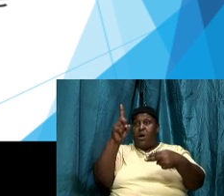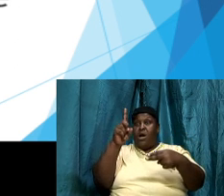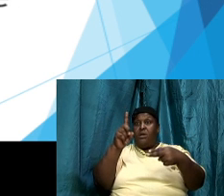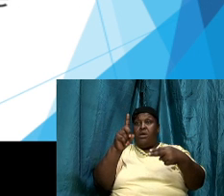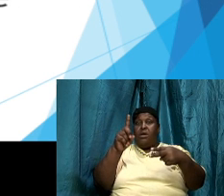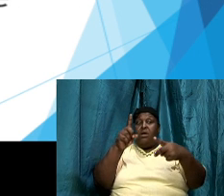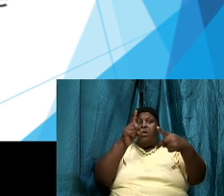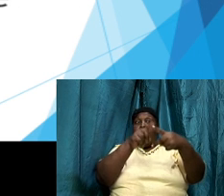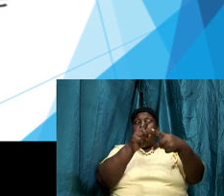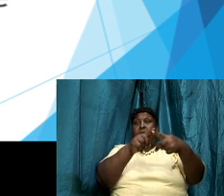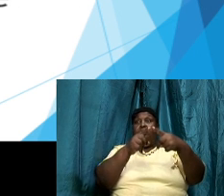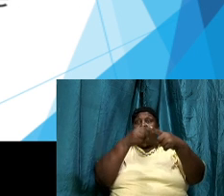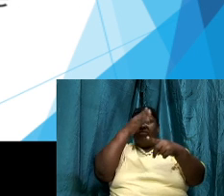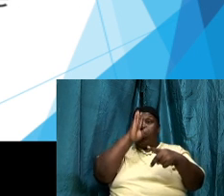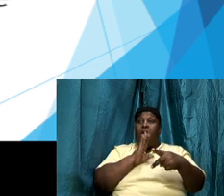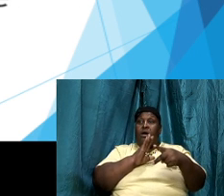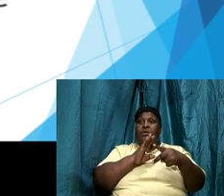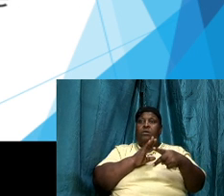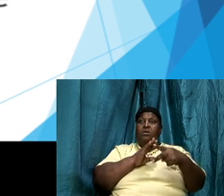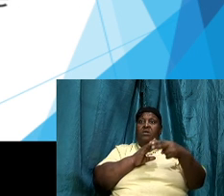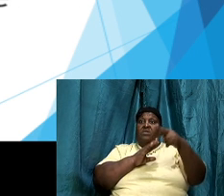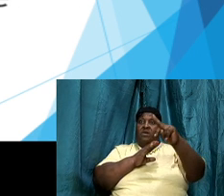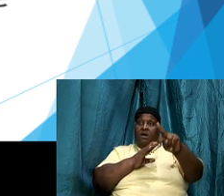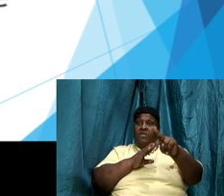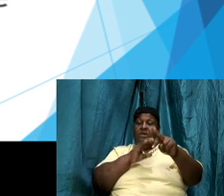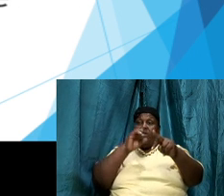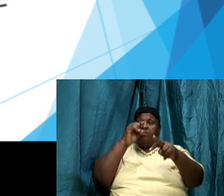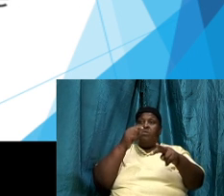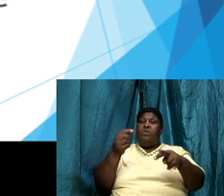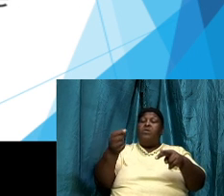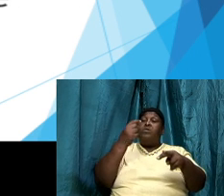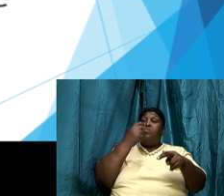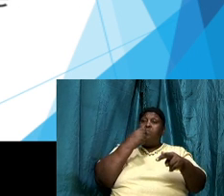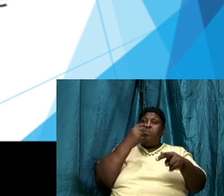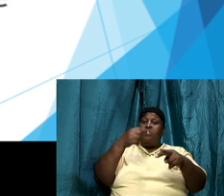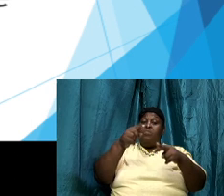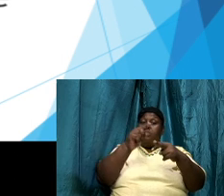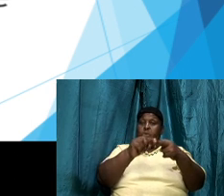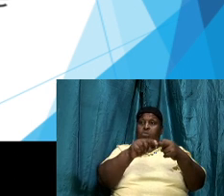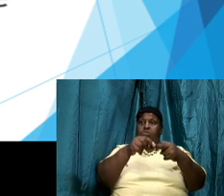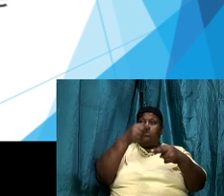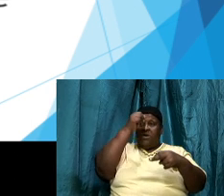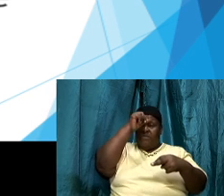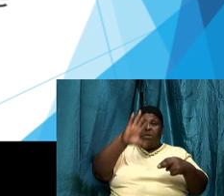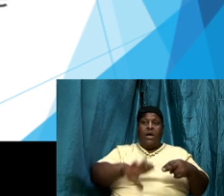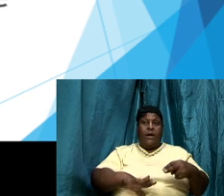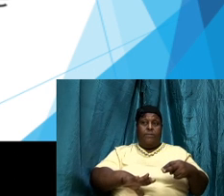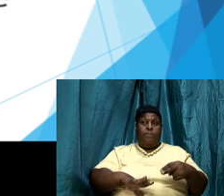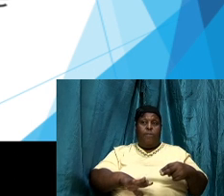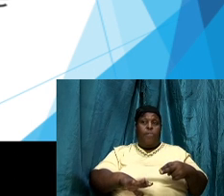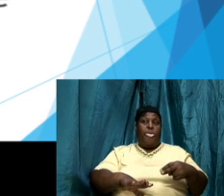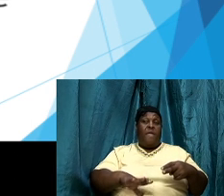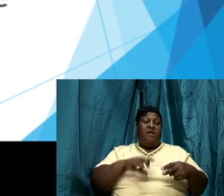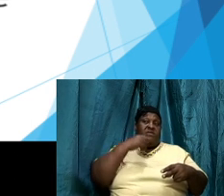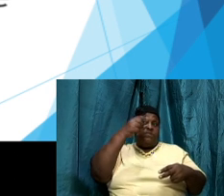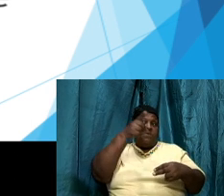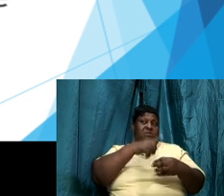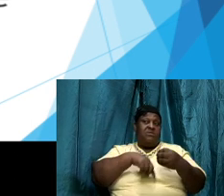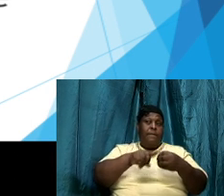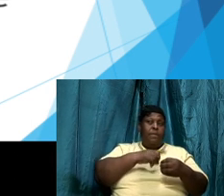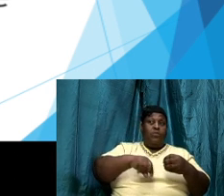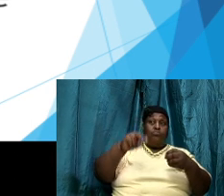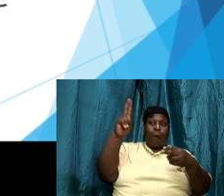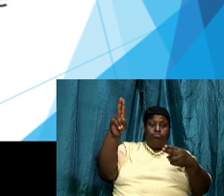and one was the mouth of man so it seems as if when it speaks about two edged or two mouth that word